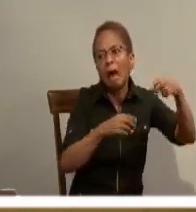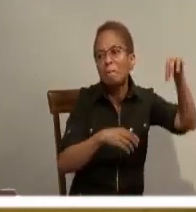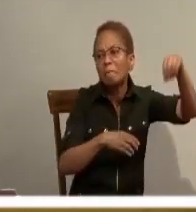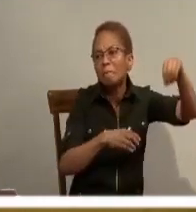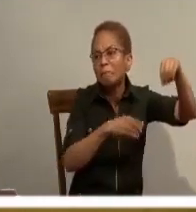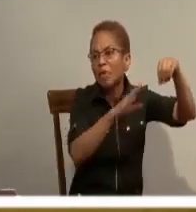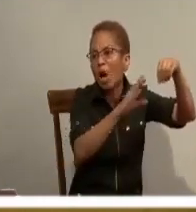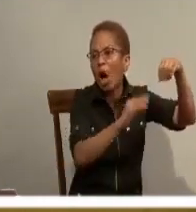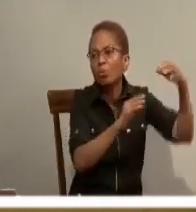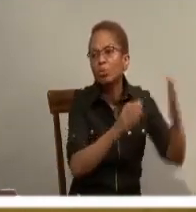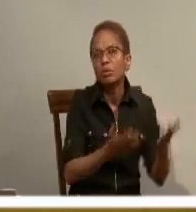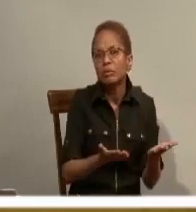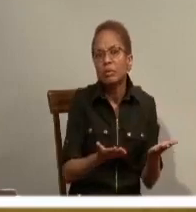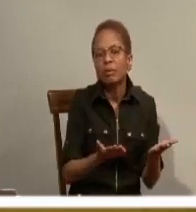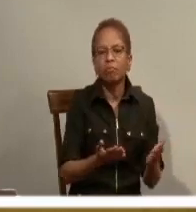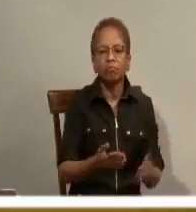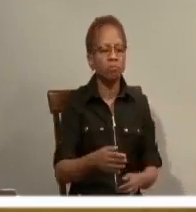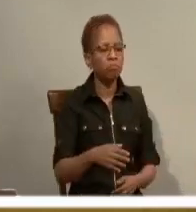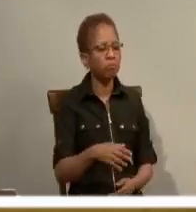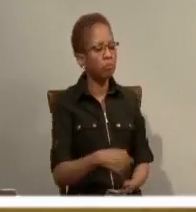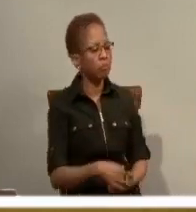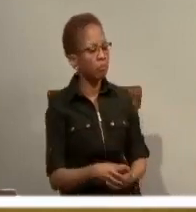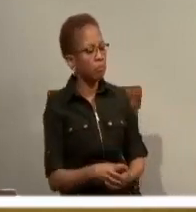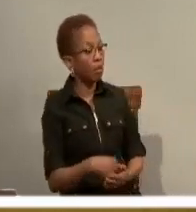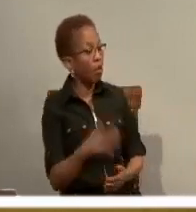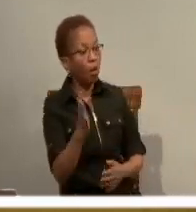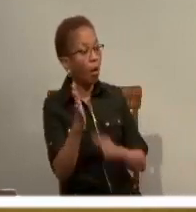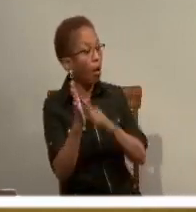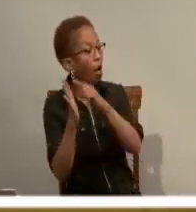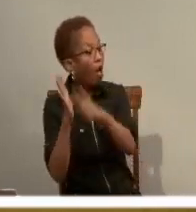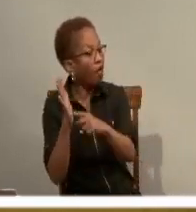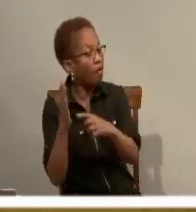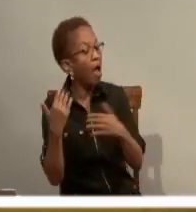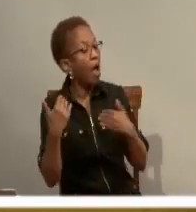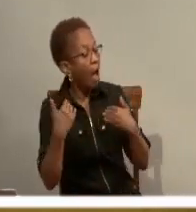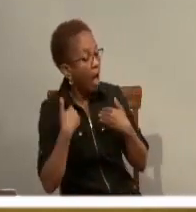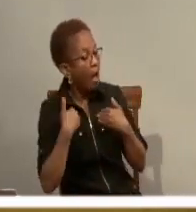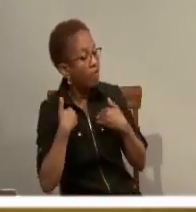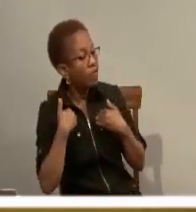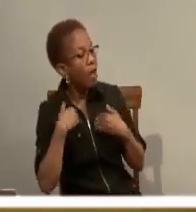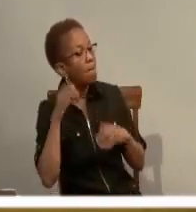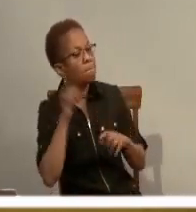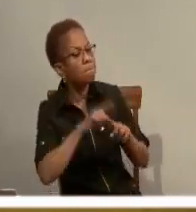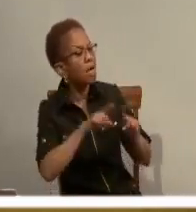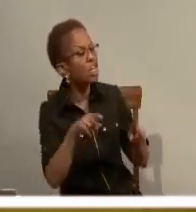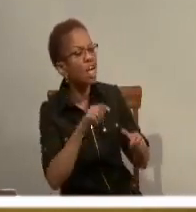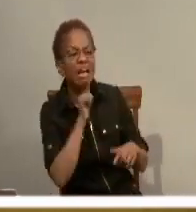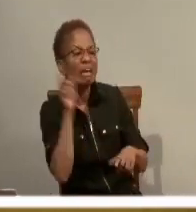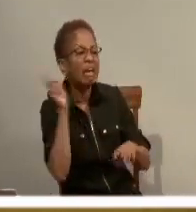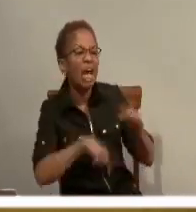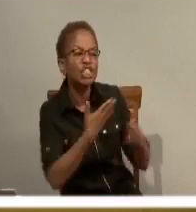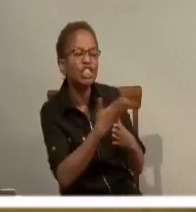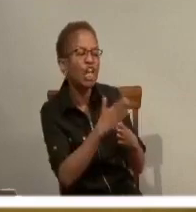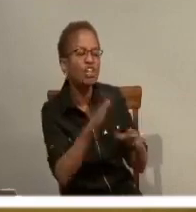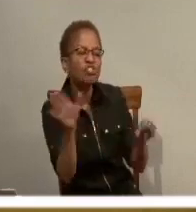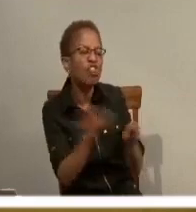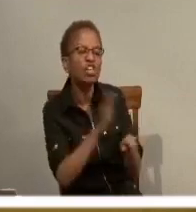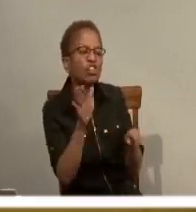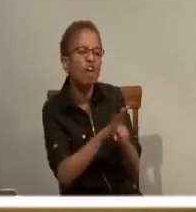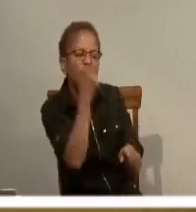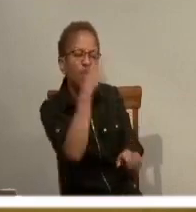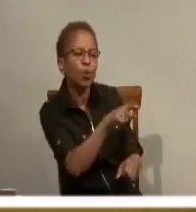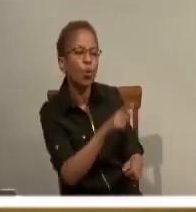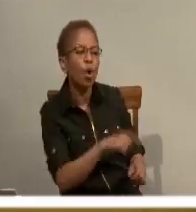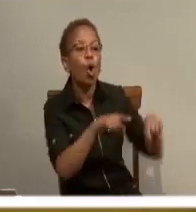But they replied there may not be enough for us and for you. You had better go to